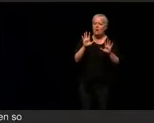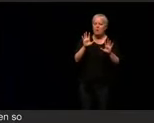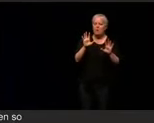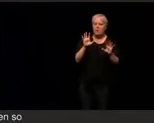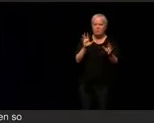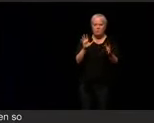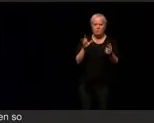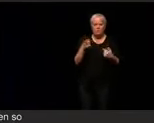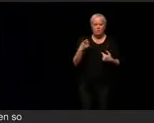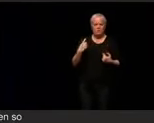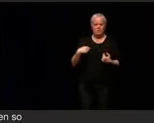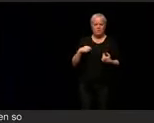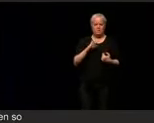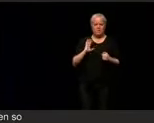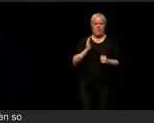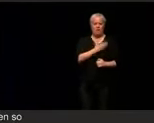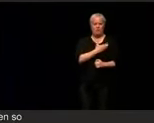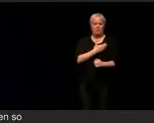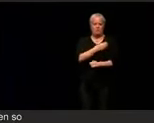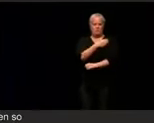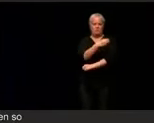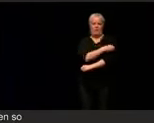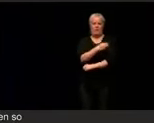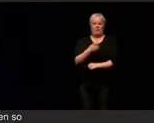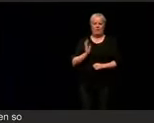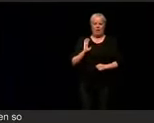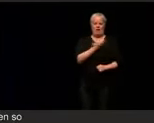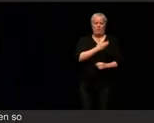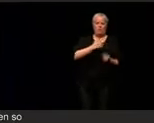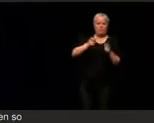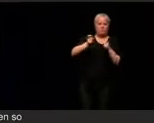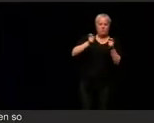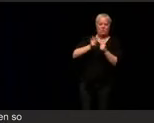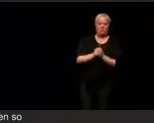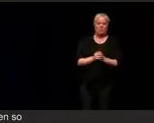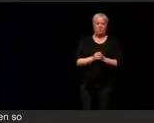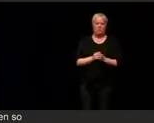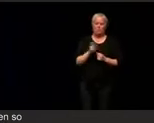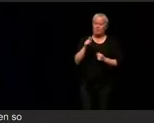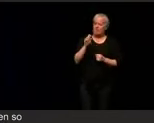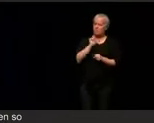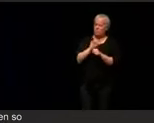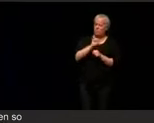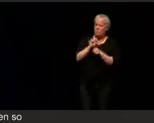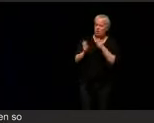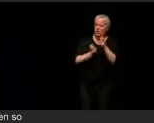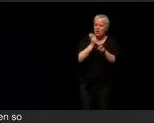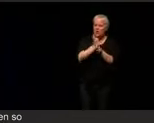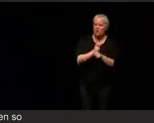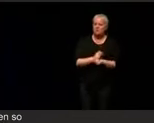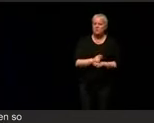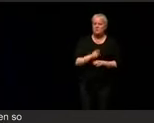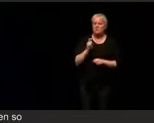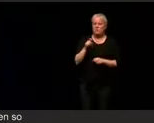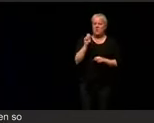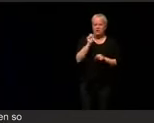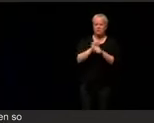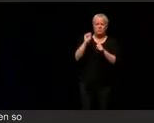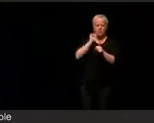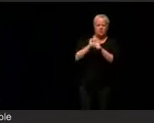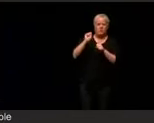to control. Through our hard work and our effort, our heart